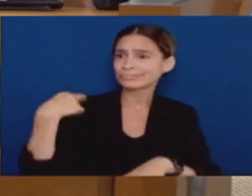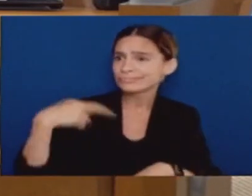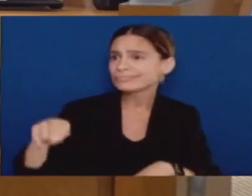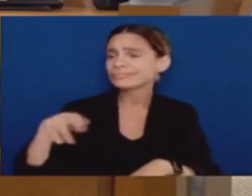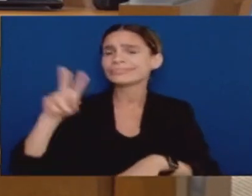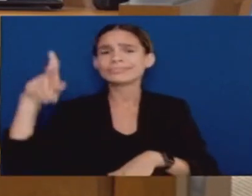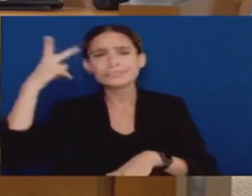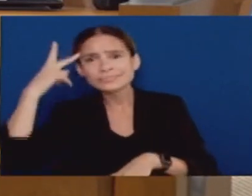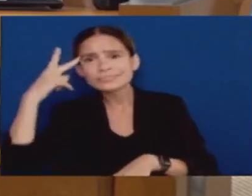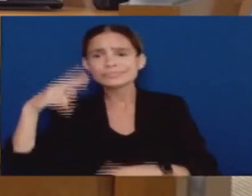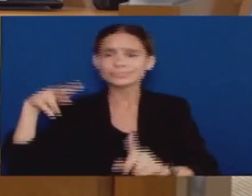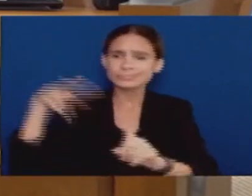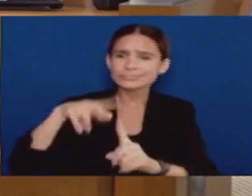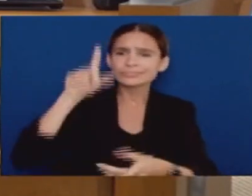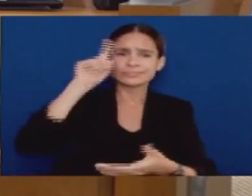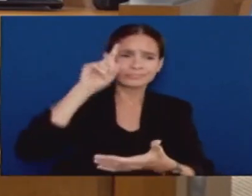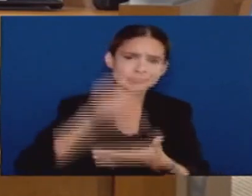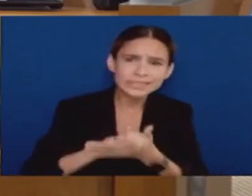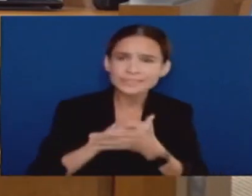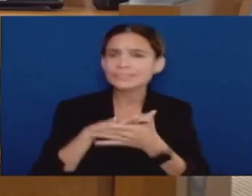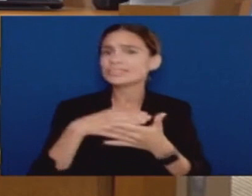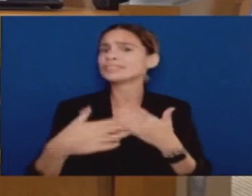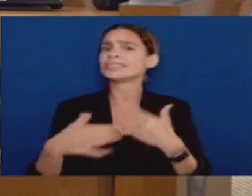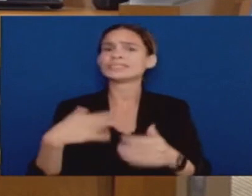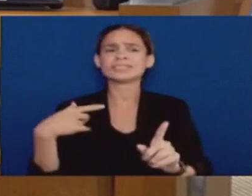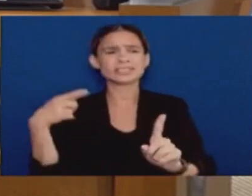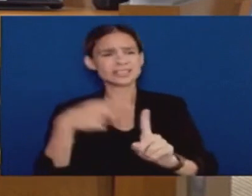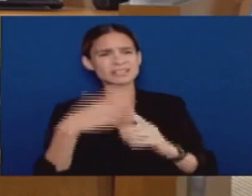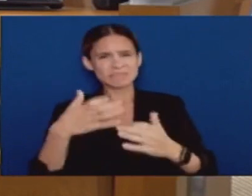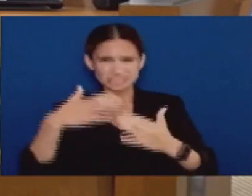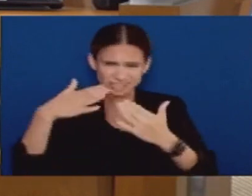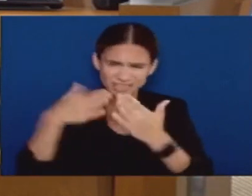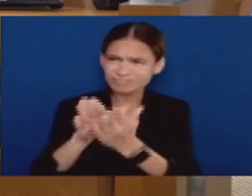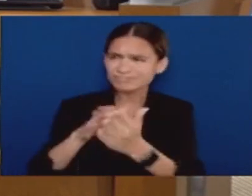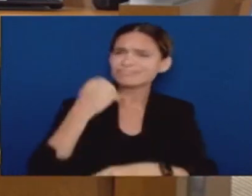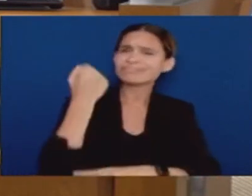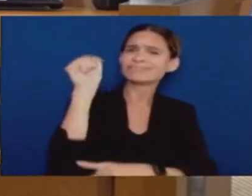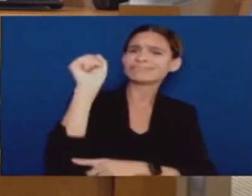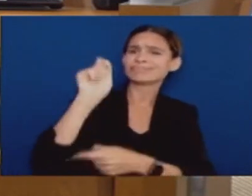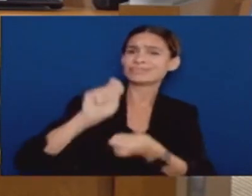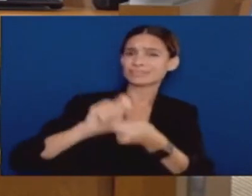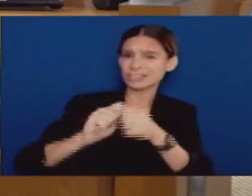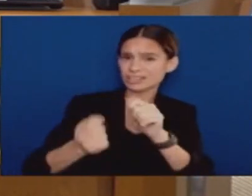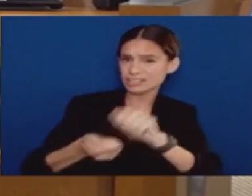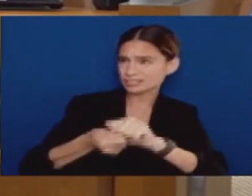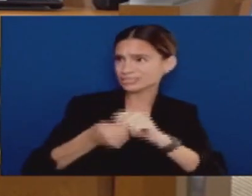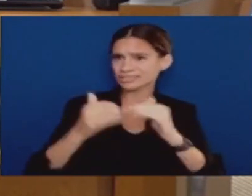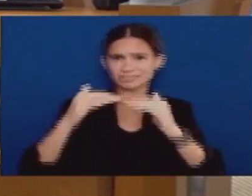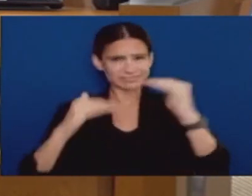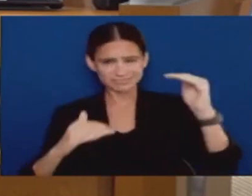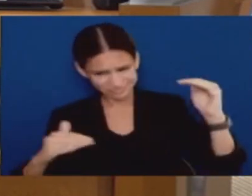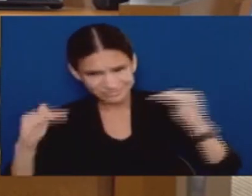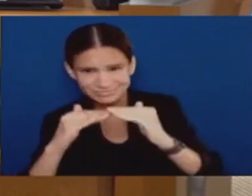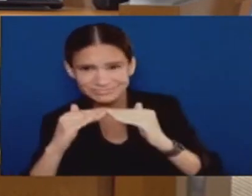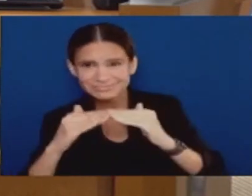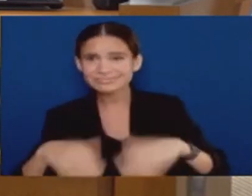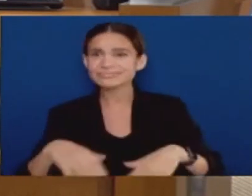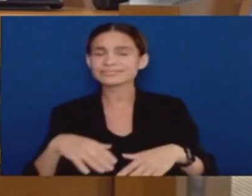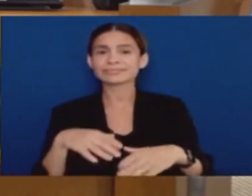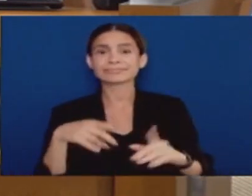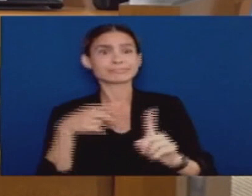the injustices against George Floyd and the African-American community. And as you know,